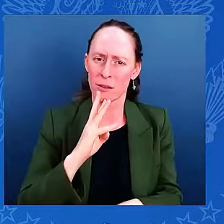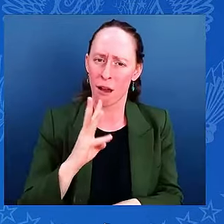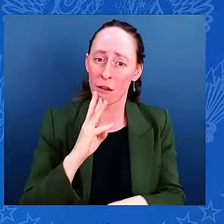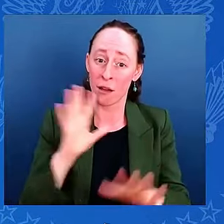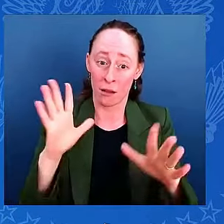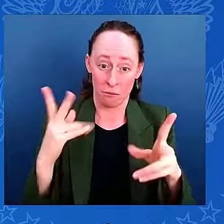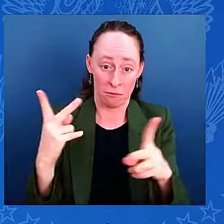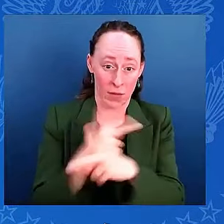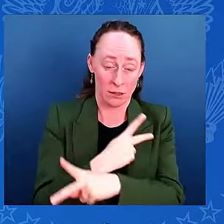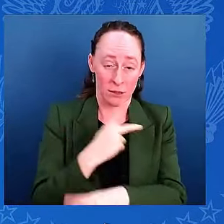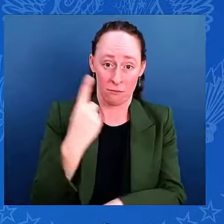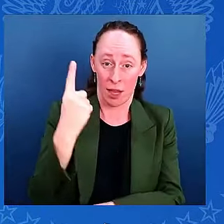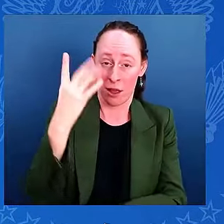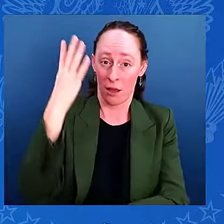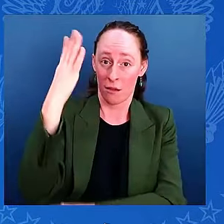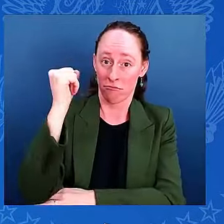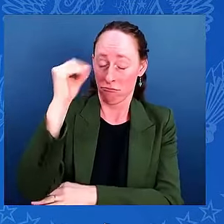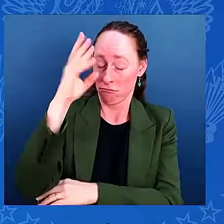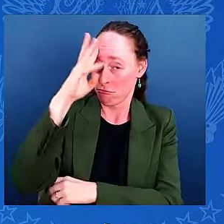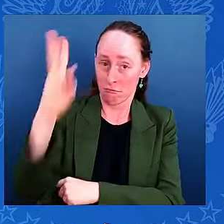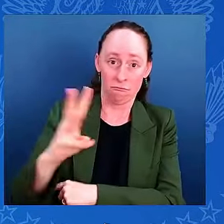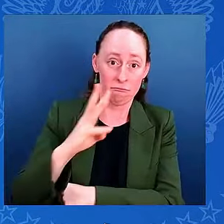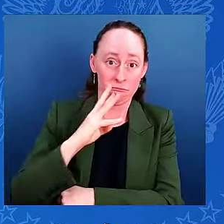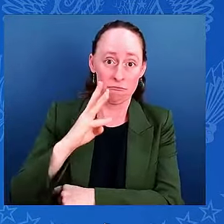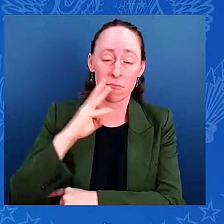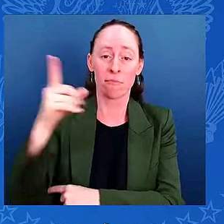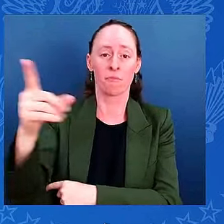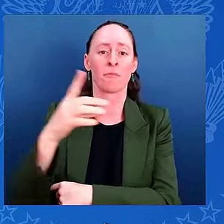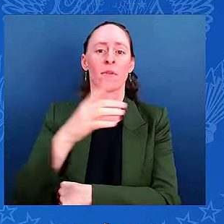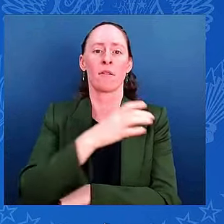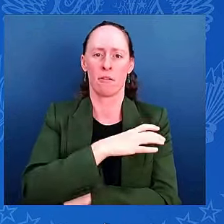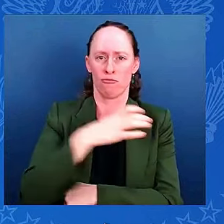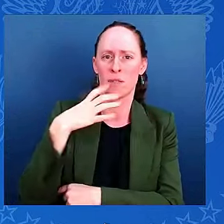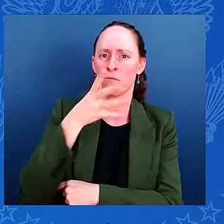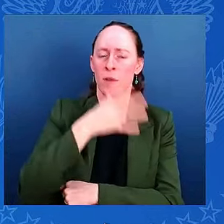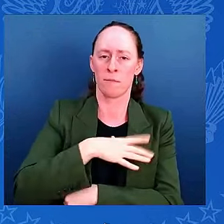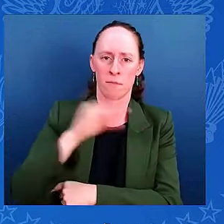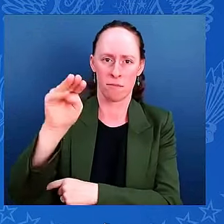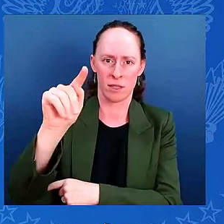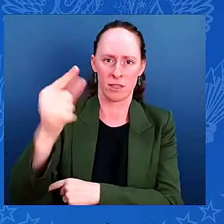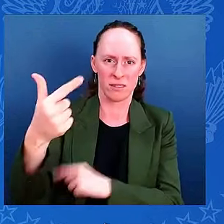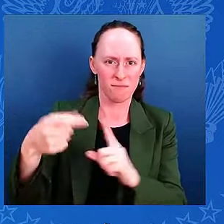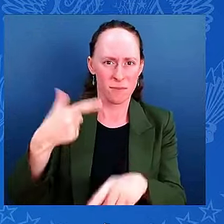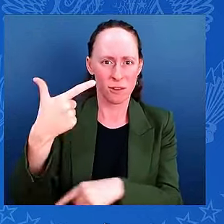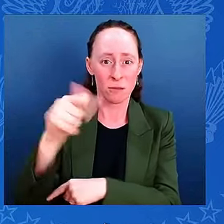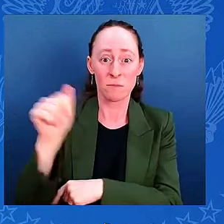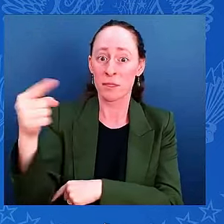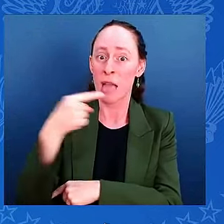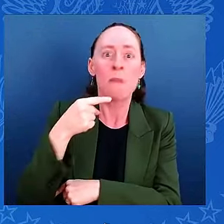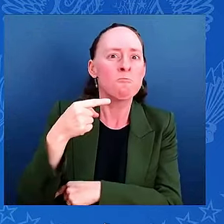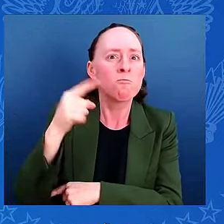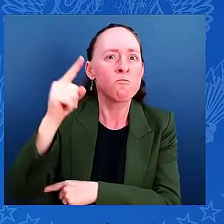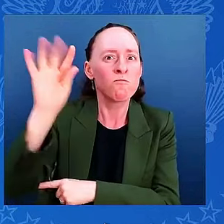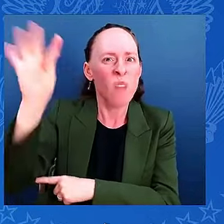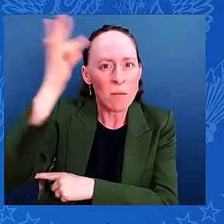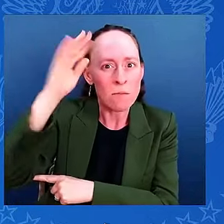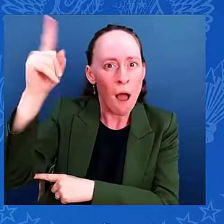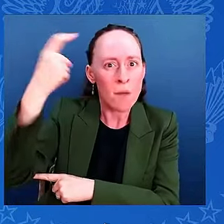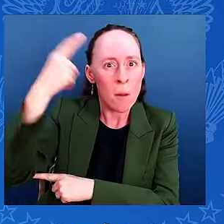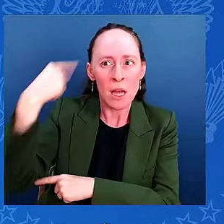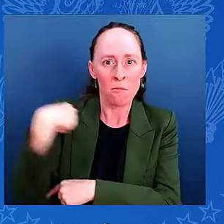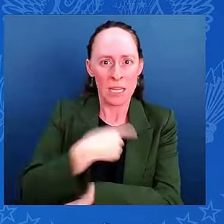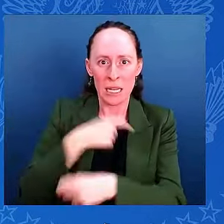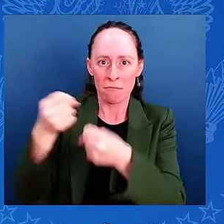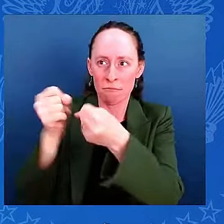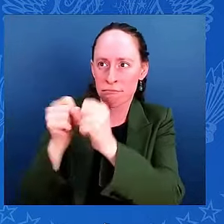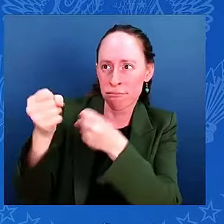the congresswoman from Georgia, is now saying the federal government is literally controlling the weather. We're controlling the weather. It's beyond